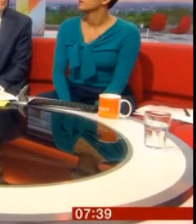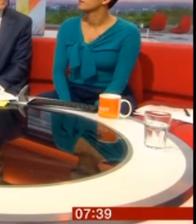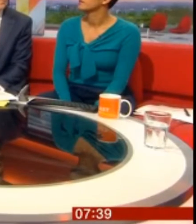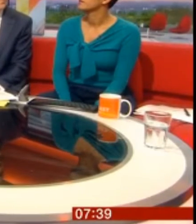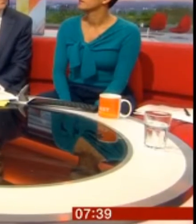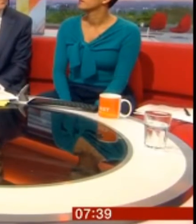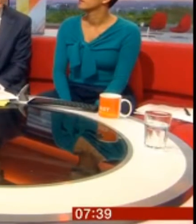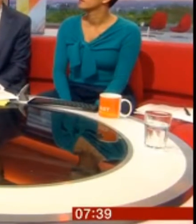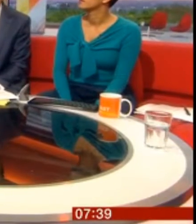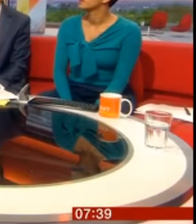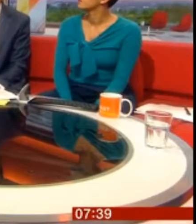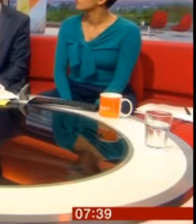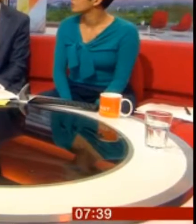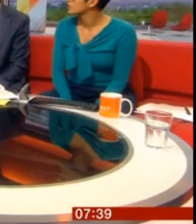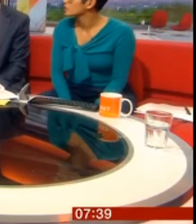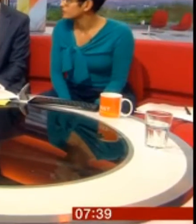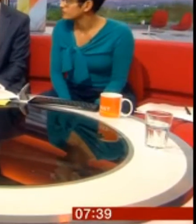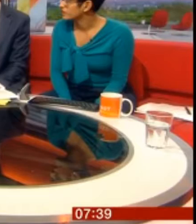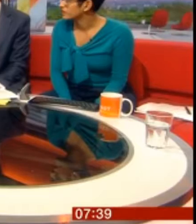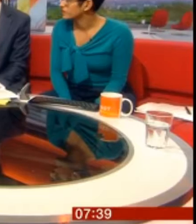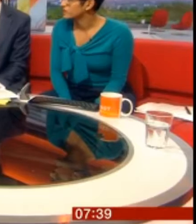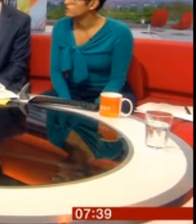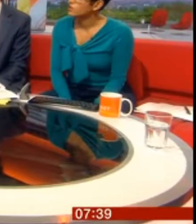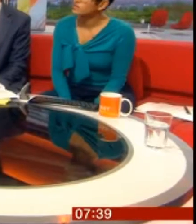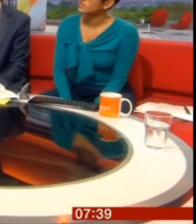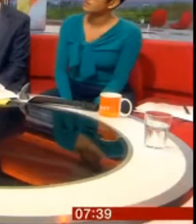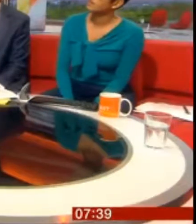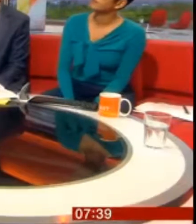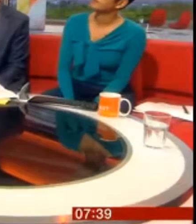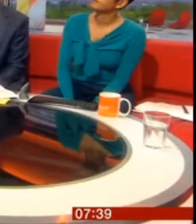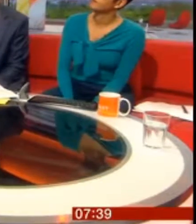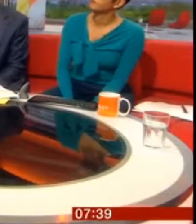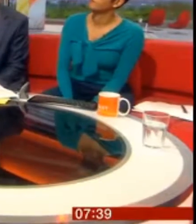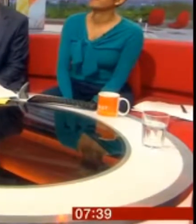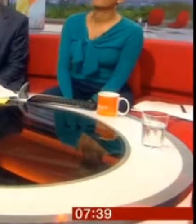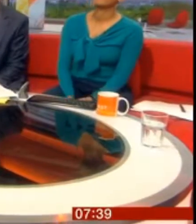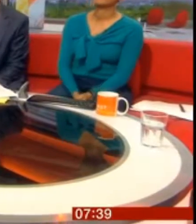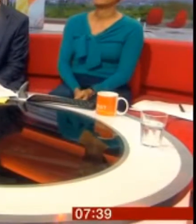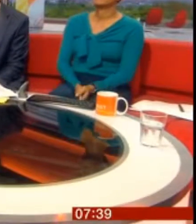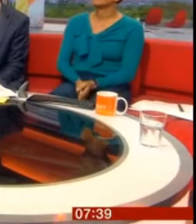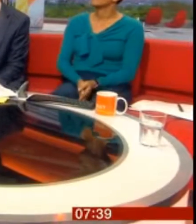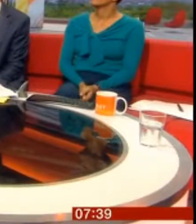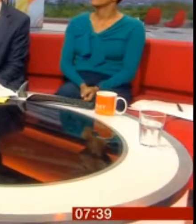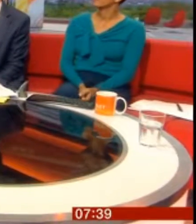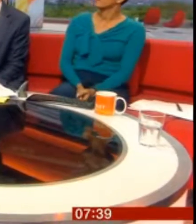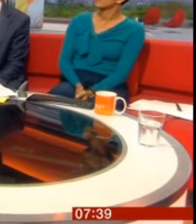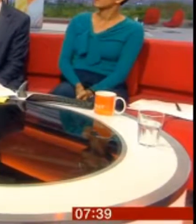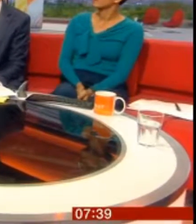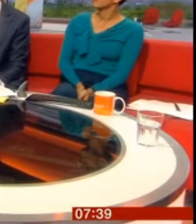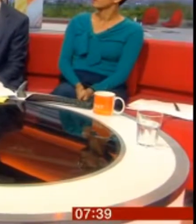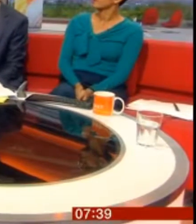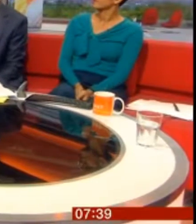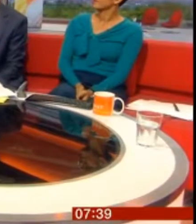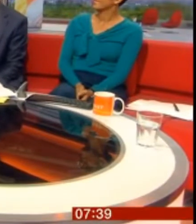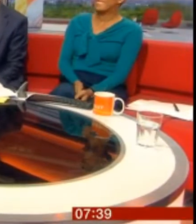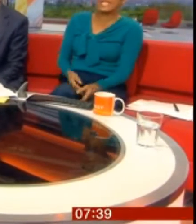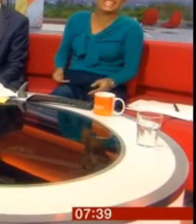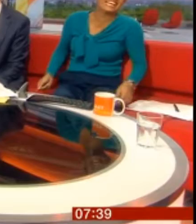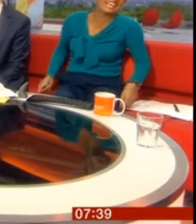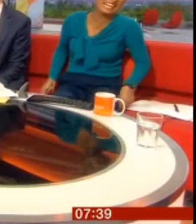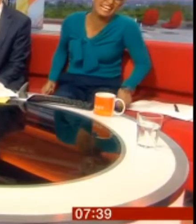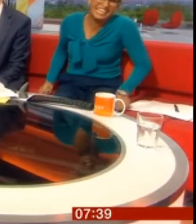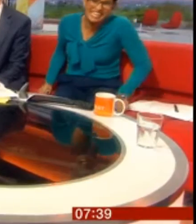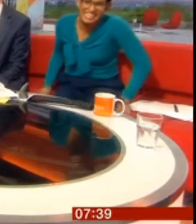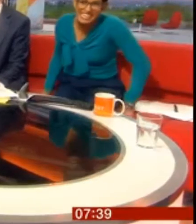understand chess and I don't. Once you understand it, quite addictive. Is it? Thoughts? Oh, it's not for me. No.